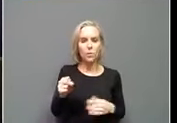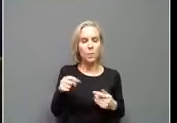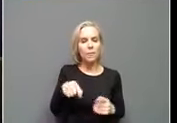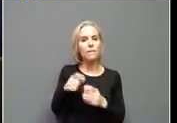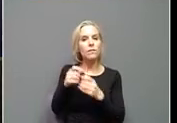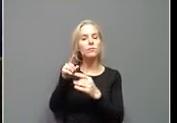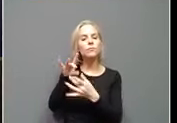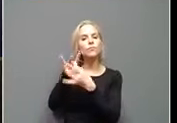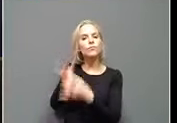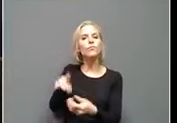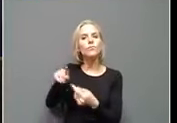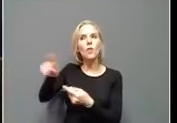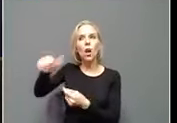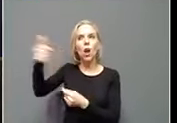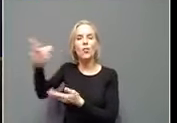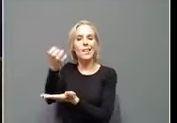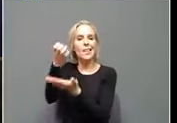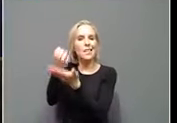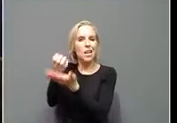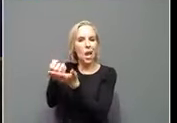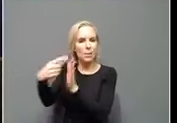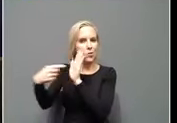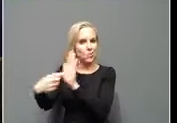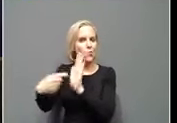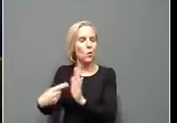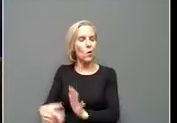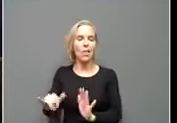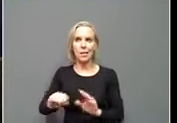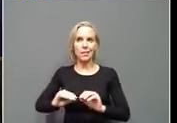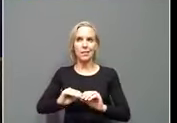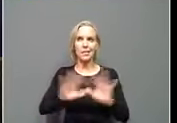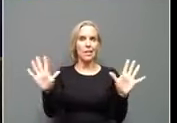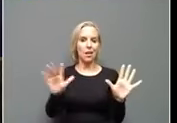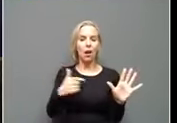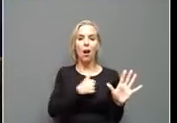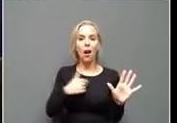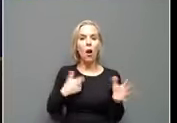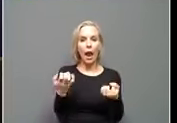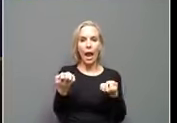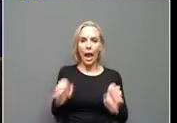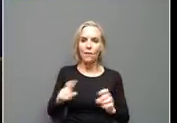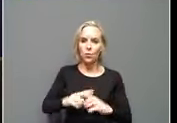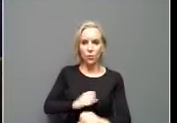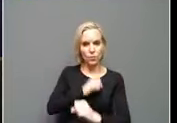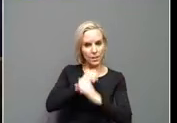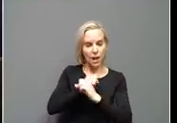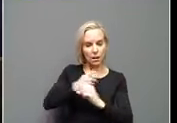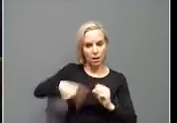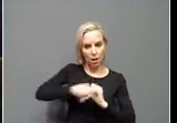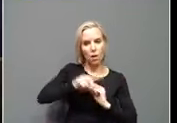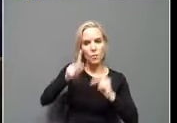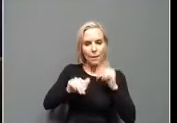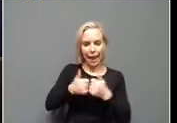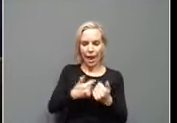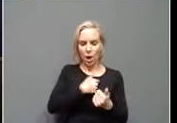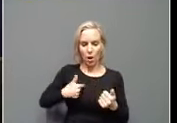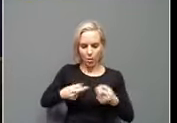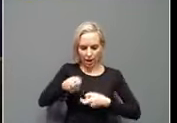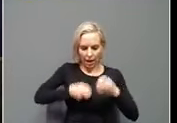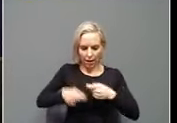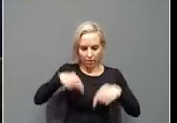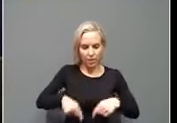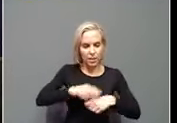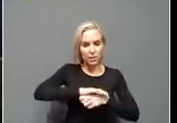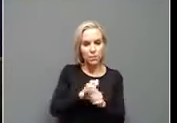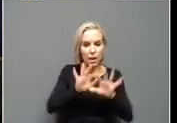recent economic indicators that show clearly that our efforts to safeguard our people, how we've handled this pandemic, and protect